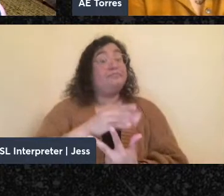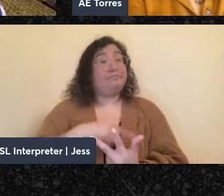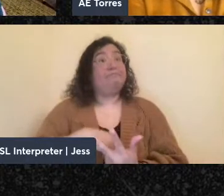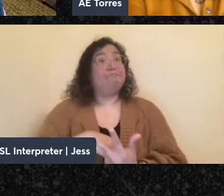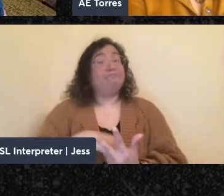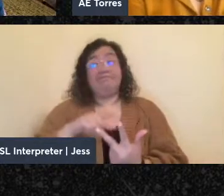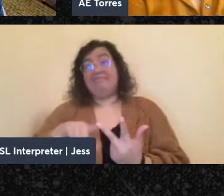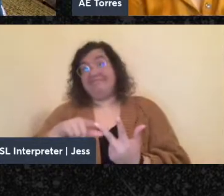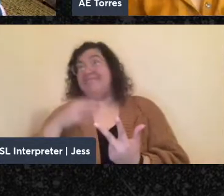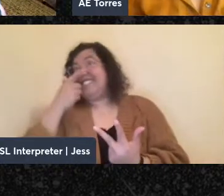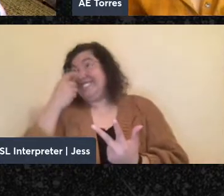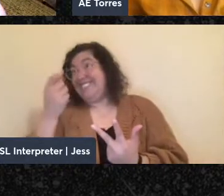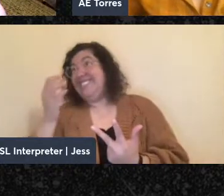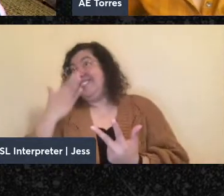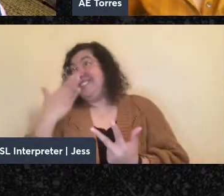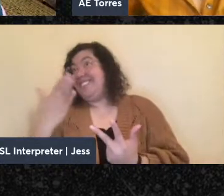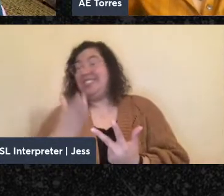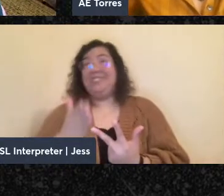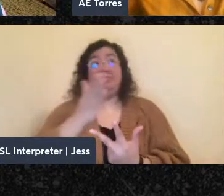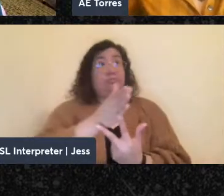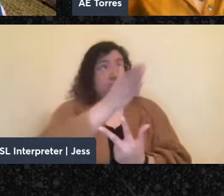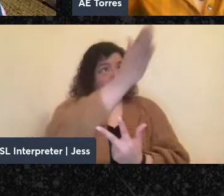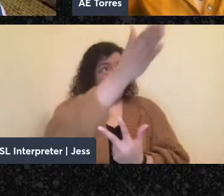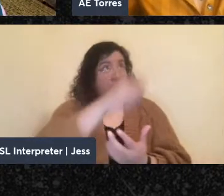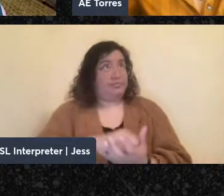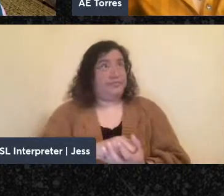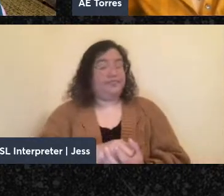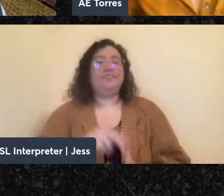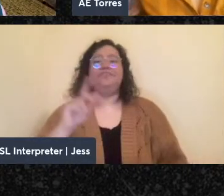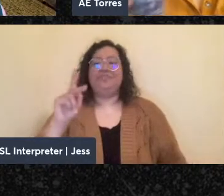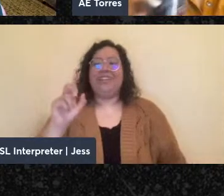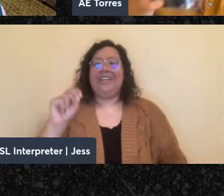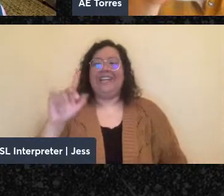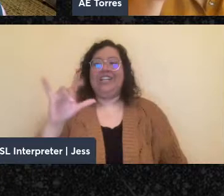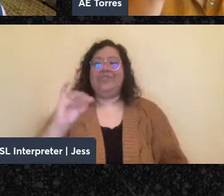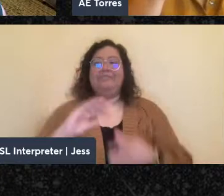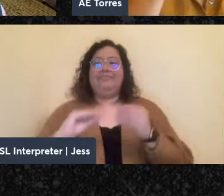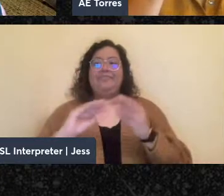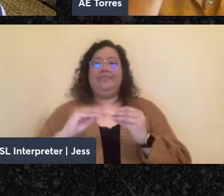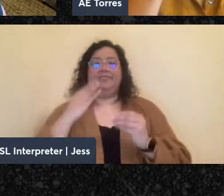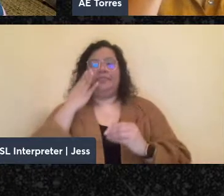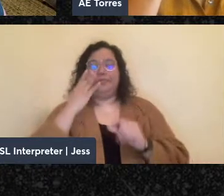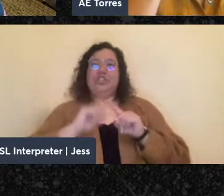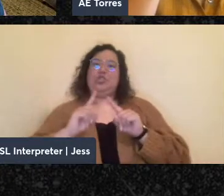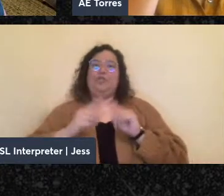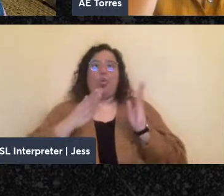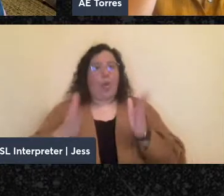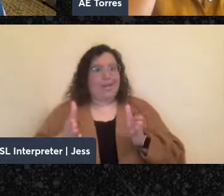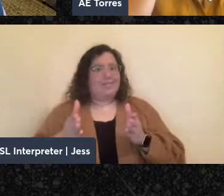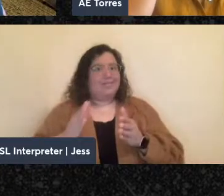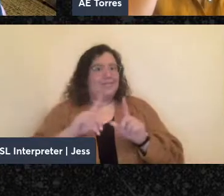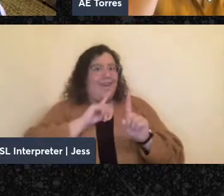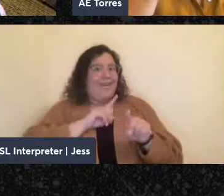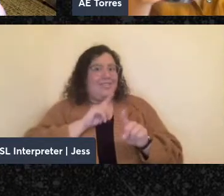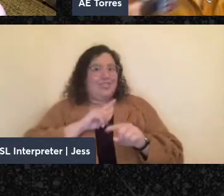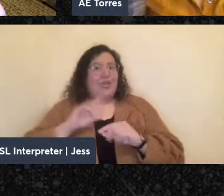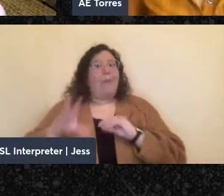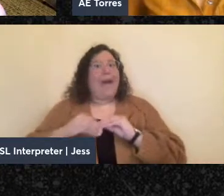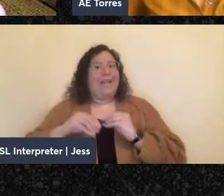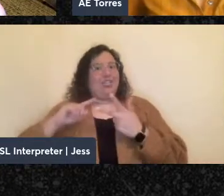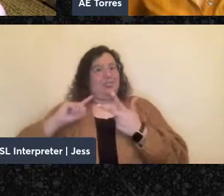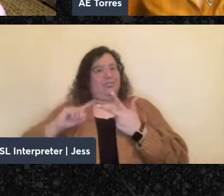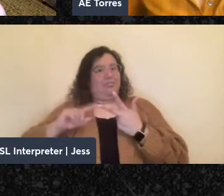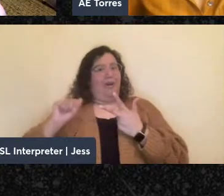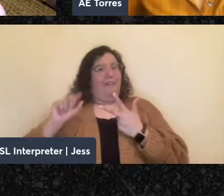Yeah, I think there's a couple ways of answering this question, building on what Anna said. On